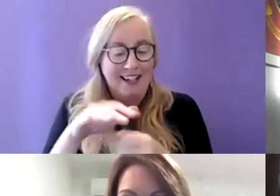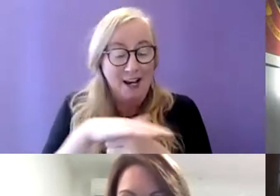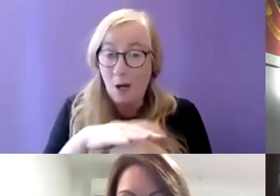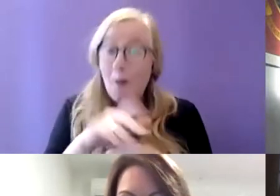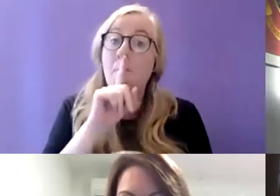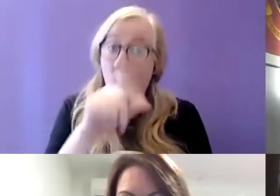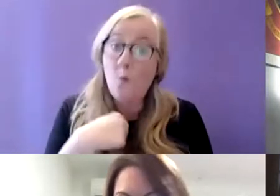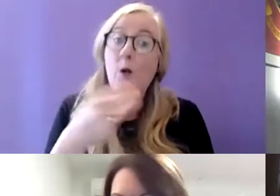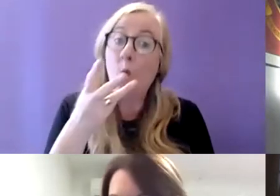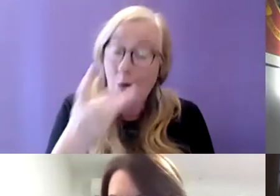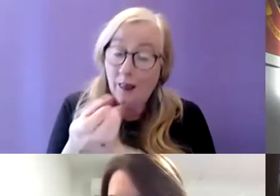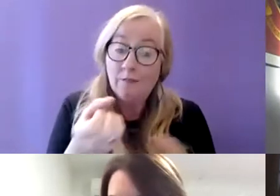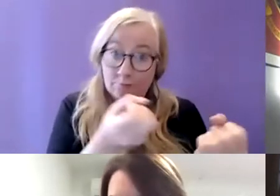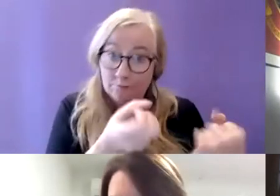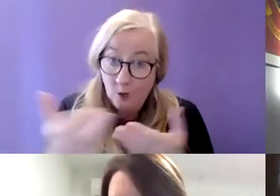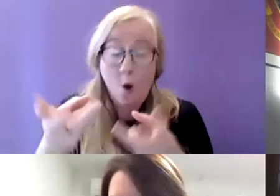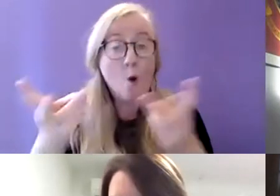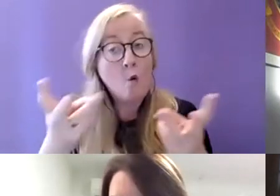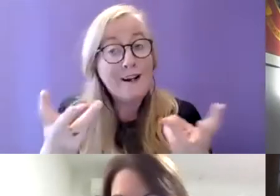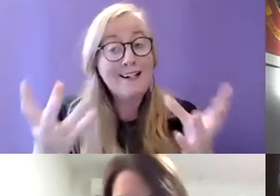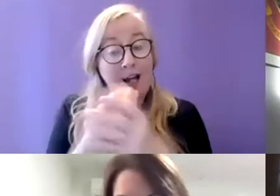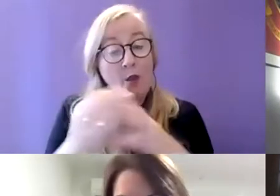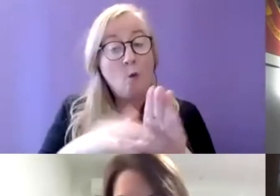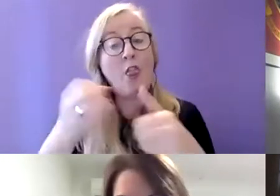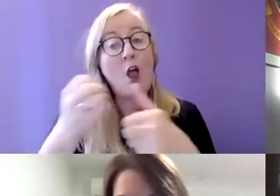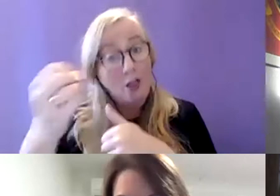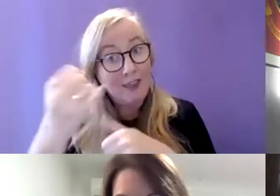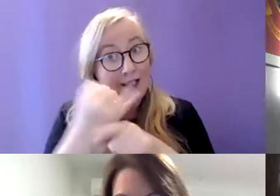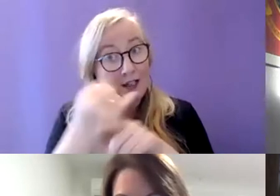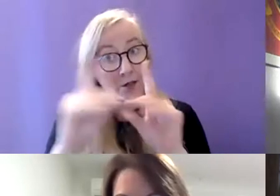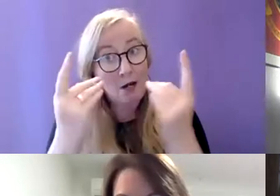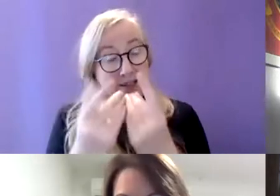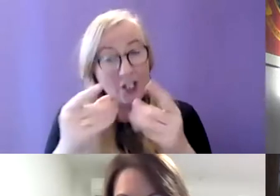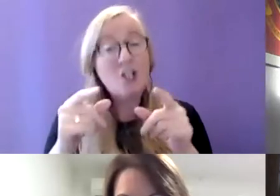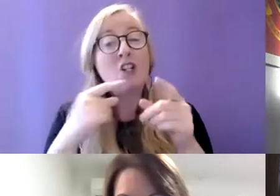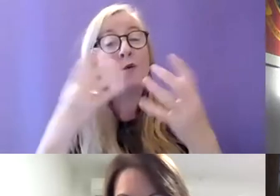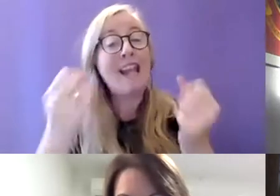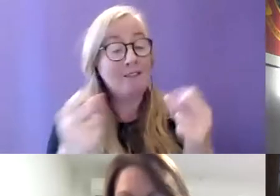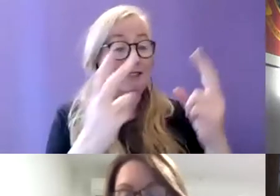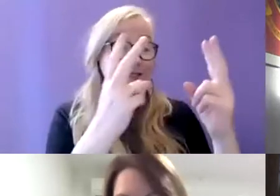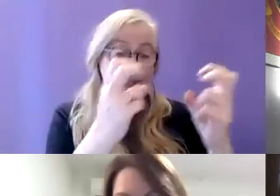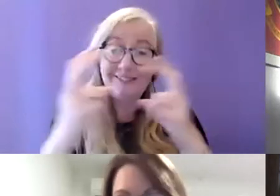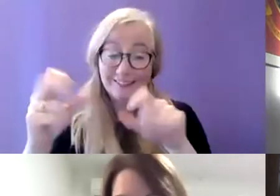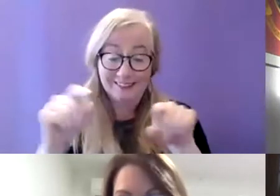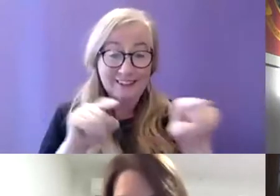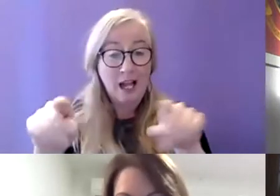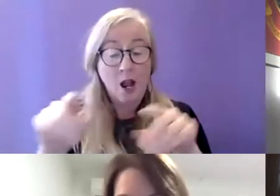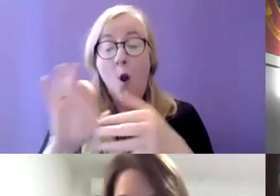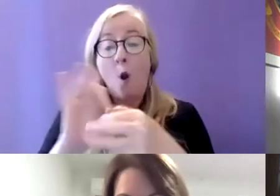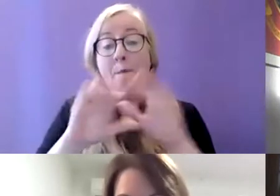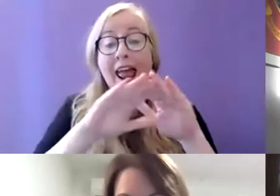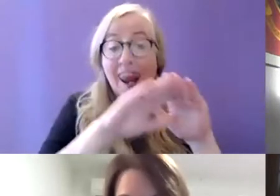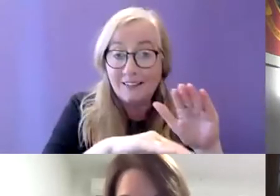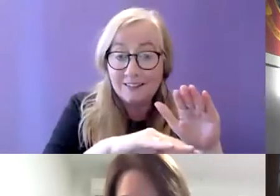will be contributing to it and working together with others in the department but those are the distinctions that currently operate in relation to homelessness